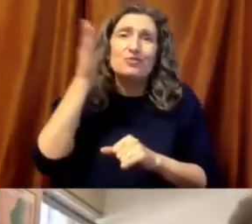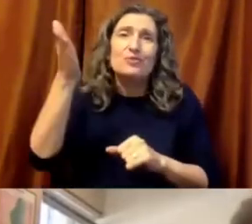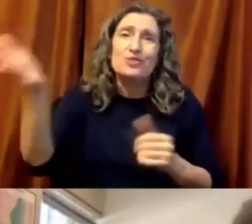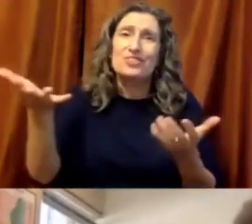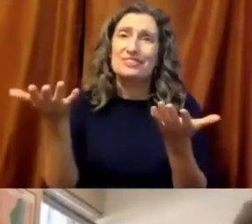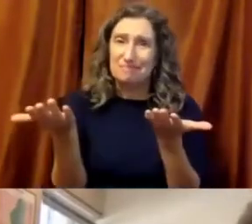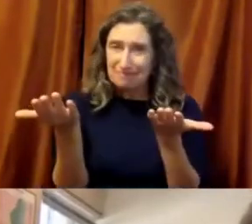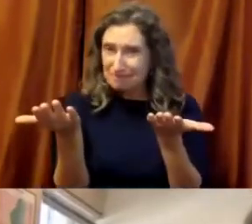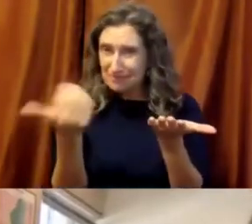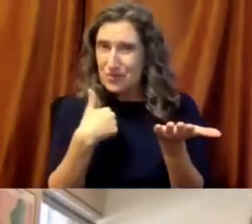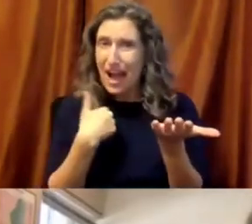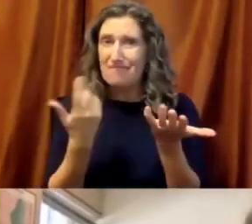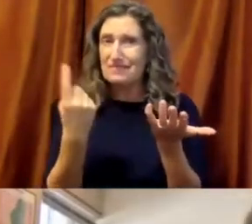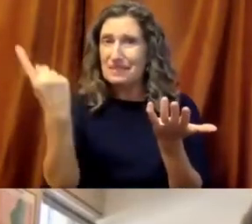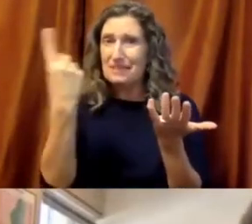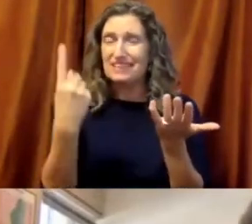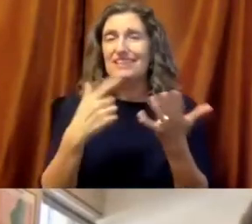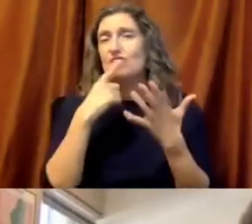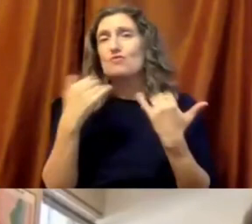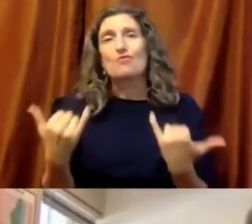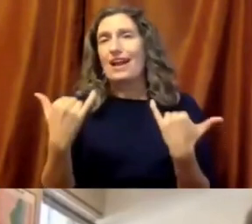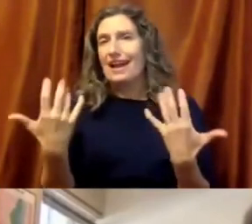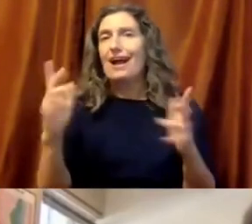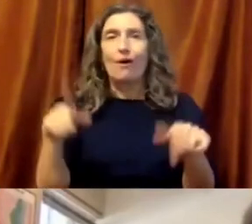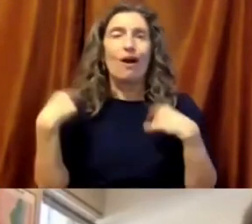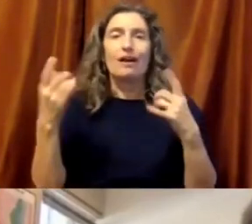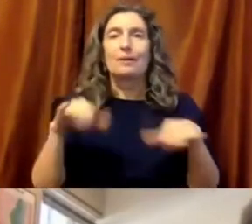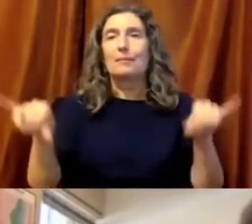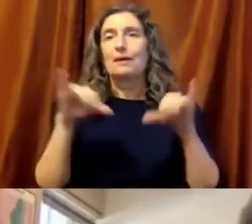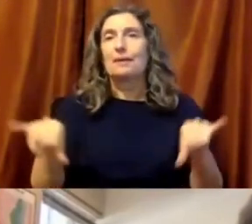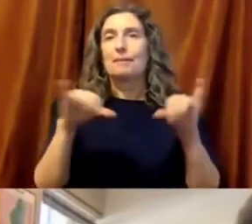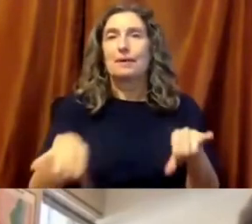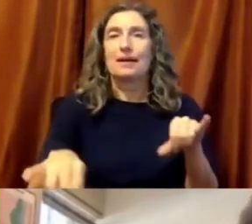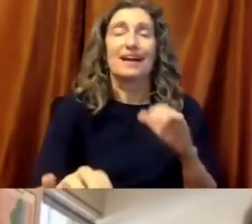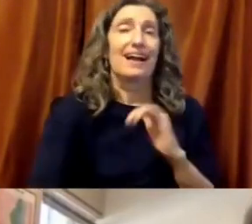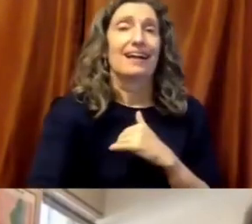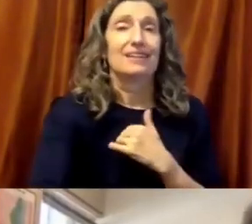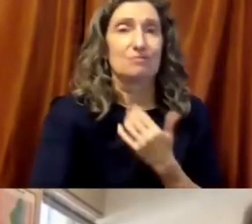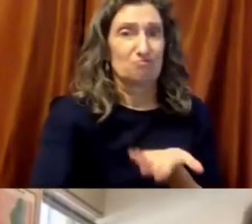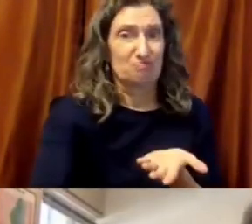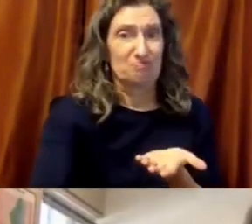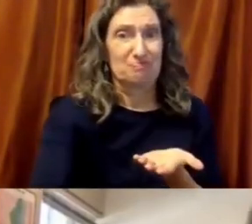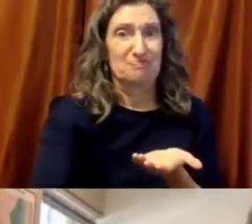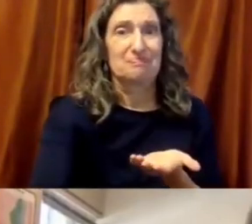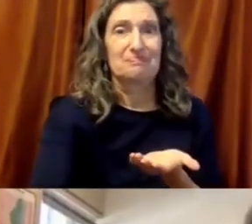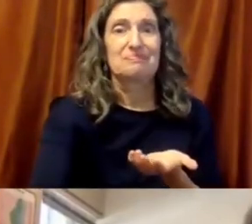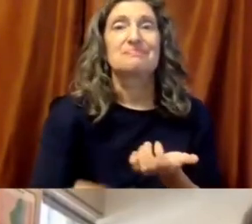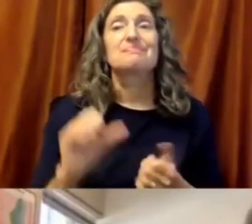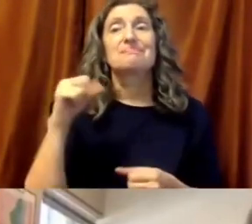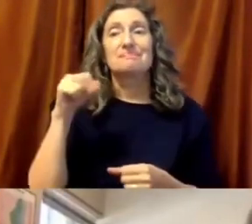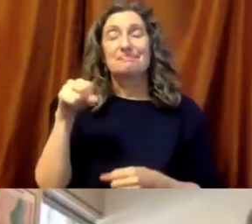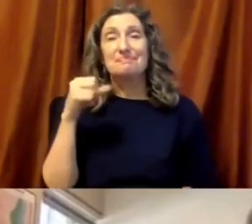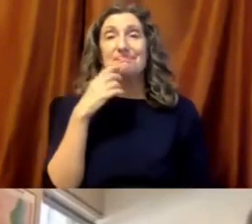learners, for that future economy, not for the one that's been easily decimated